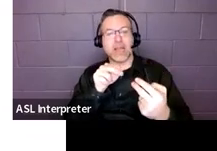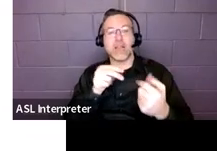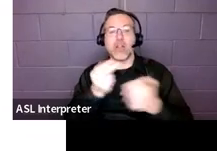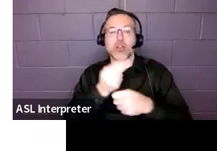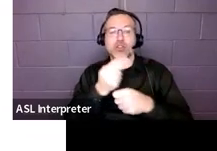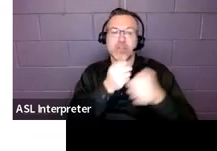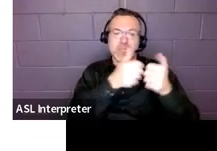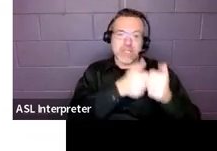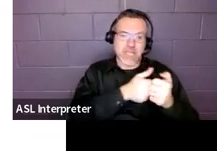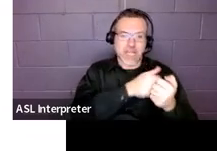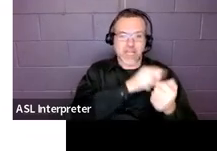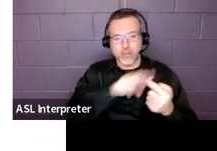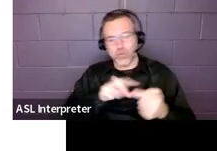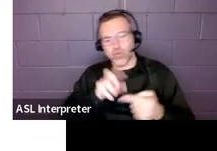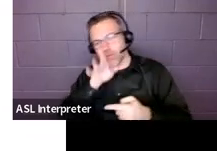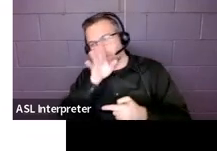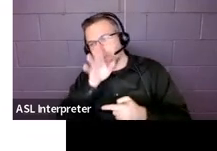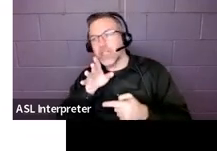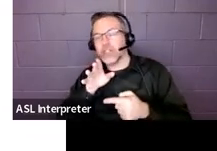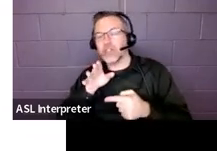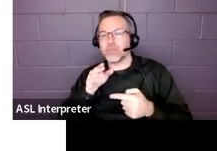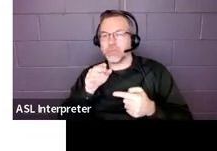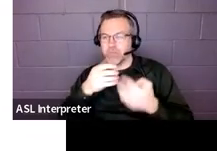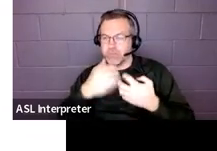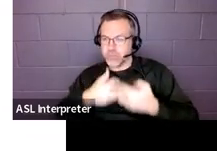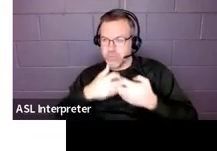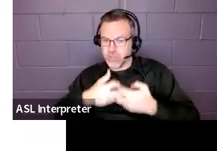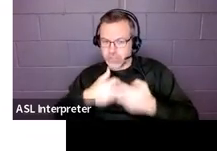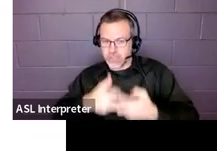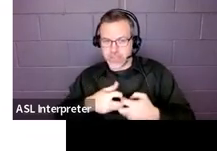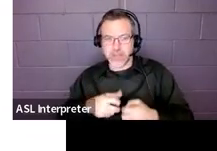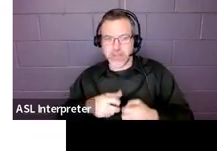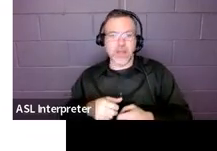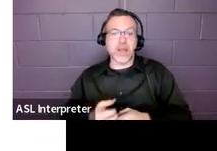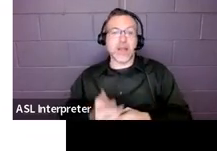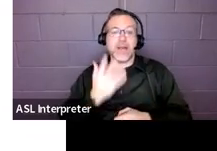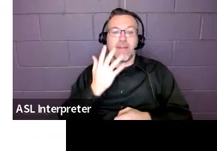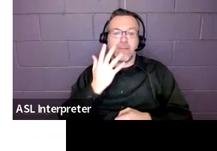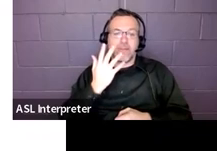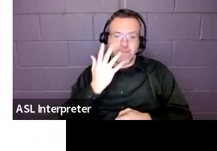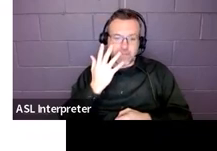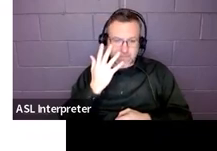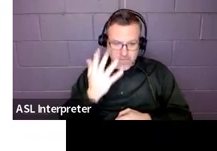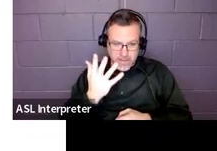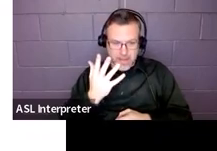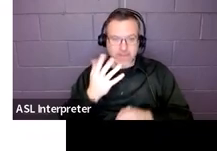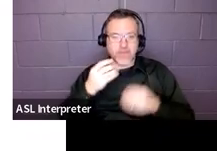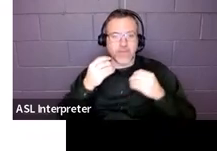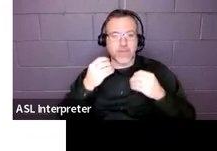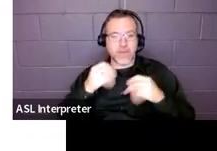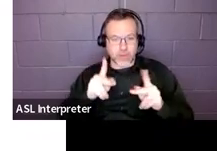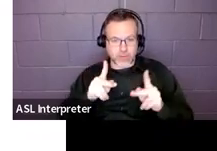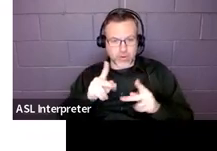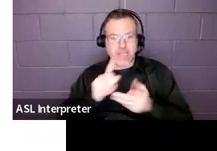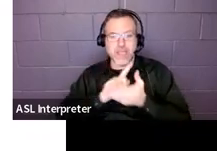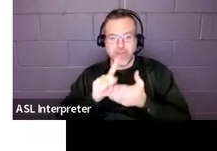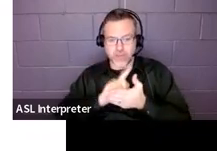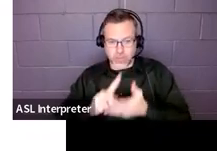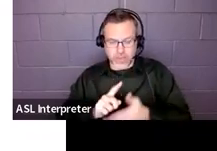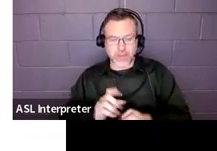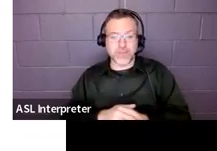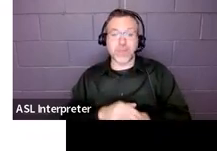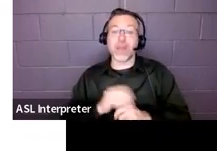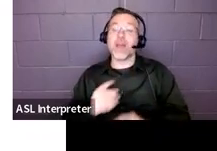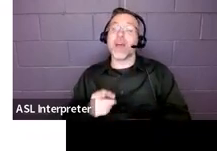device to express her own thoughts in five out of ten opportunities per week, per week right now. The goal is that